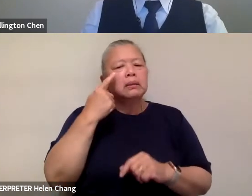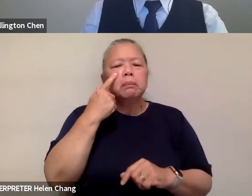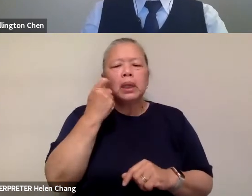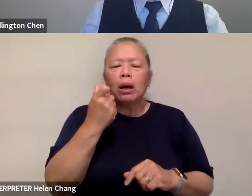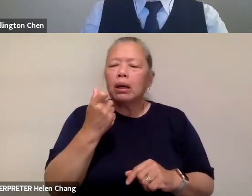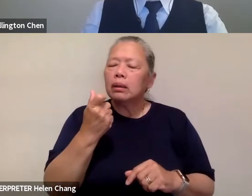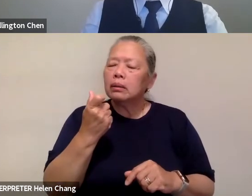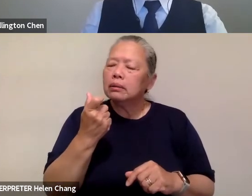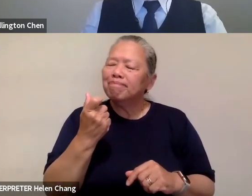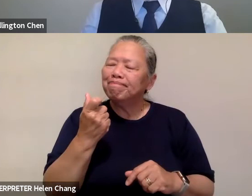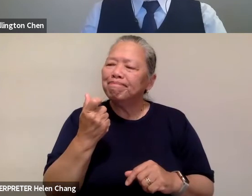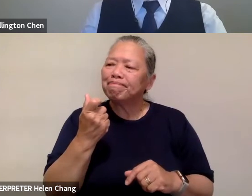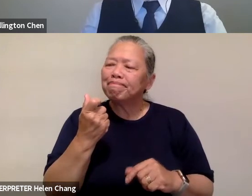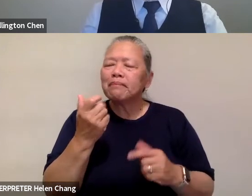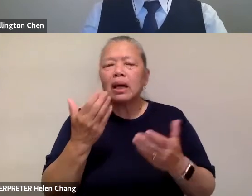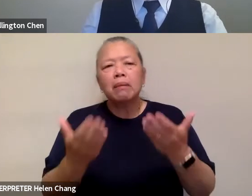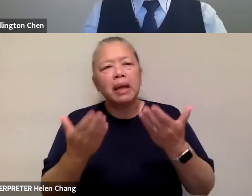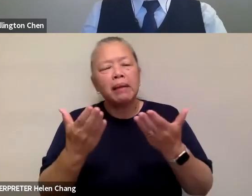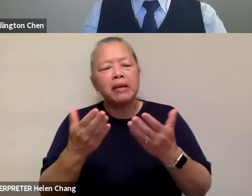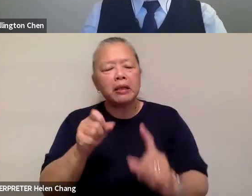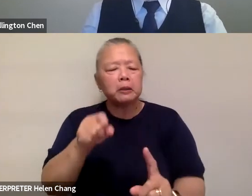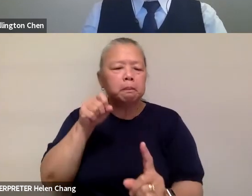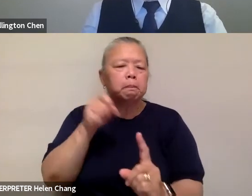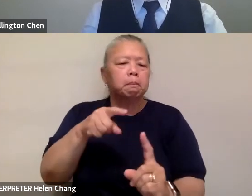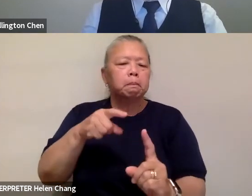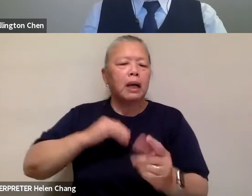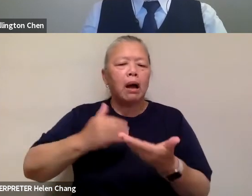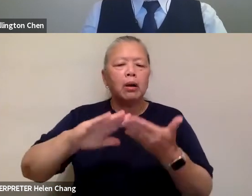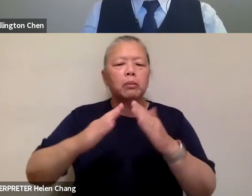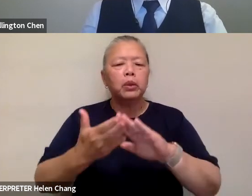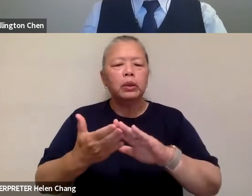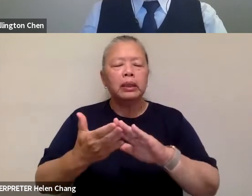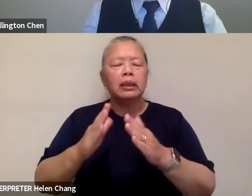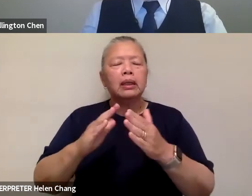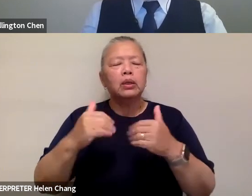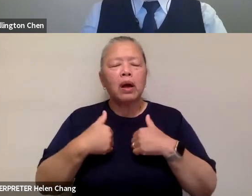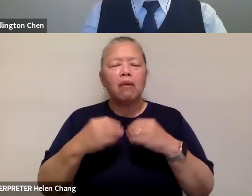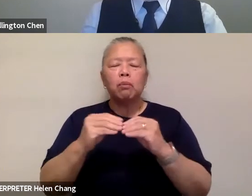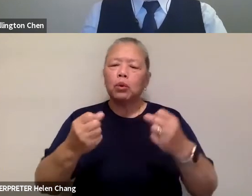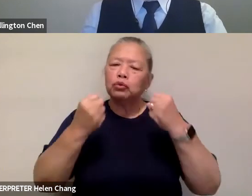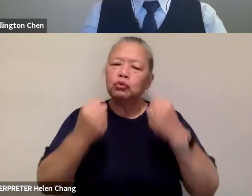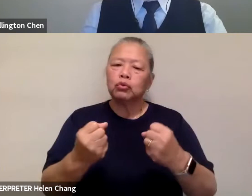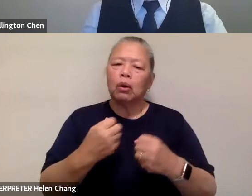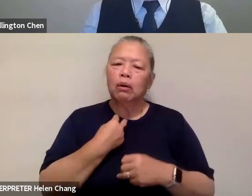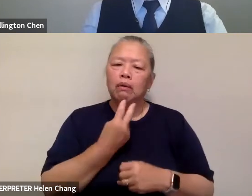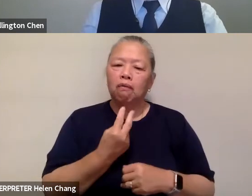our community stronger vocally. Because I think a lot of